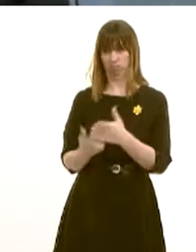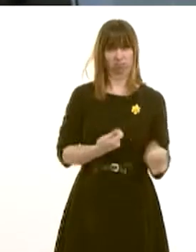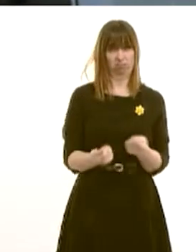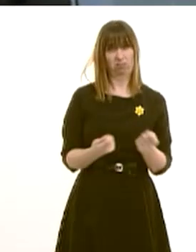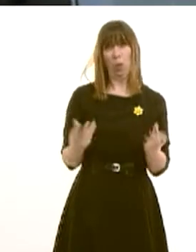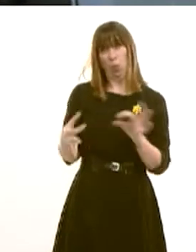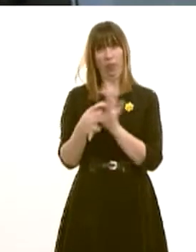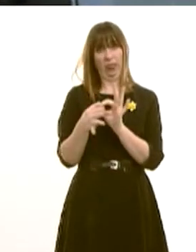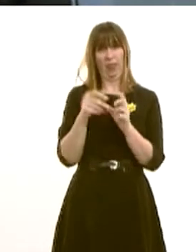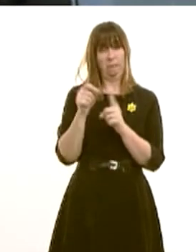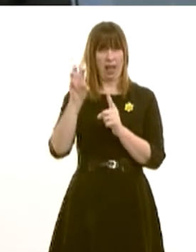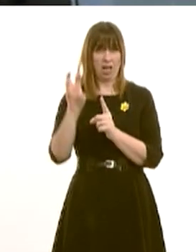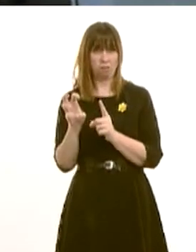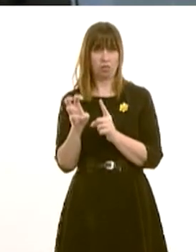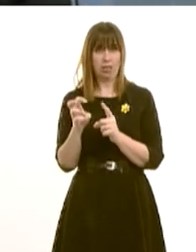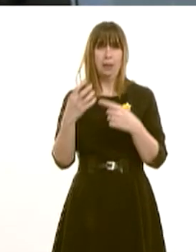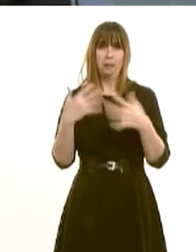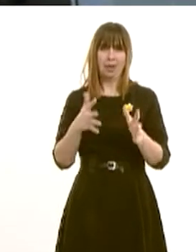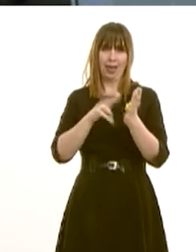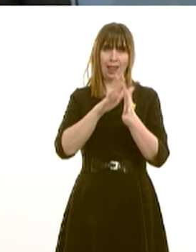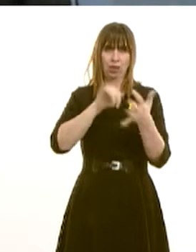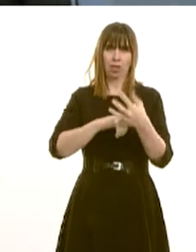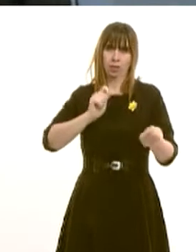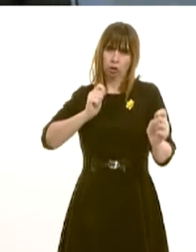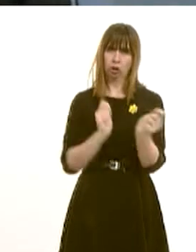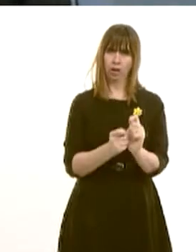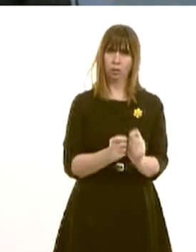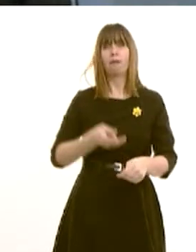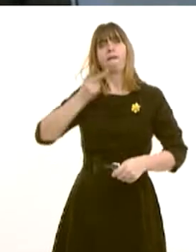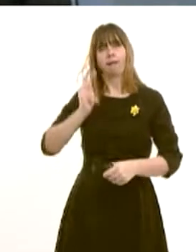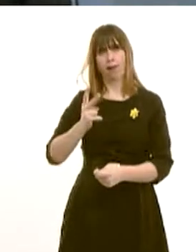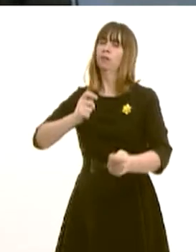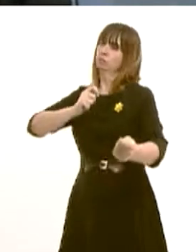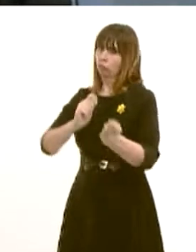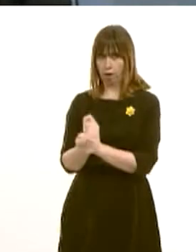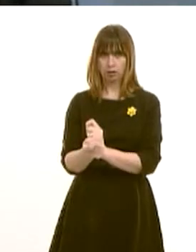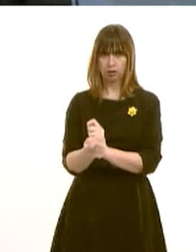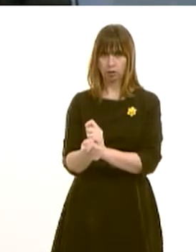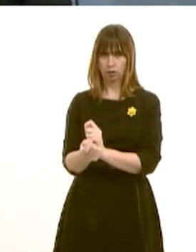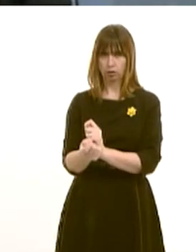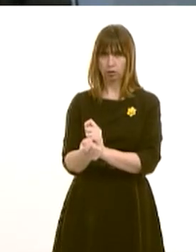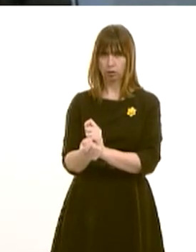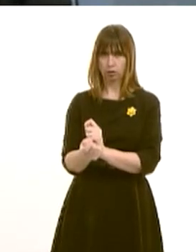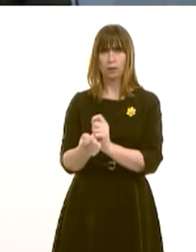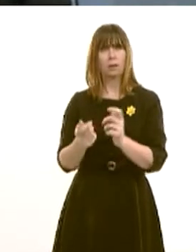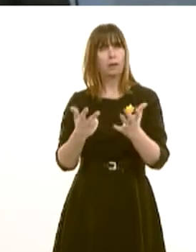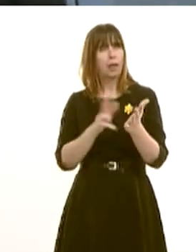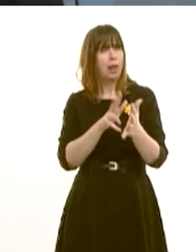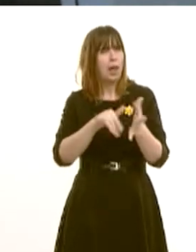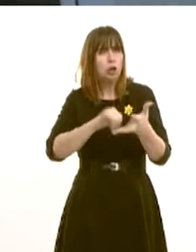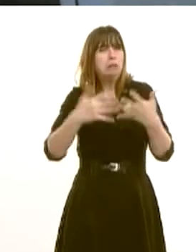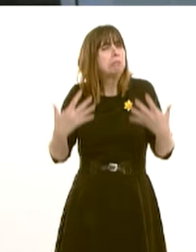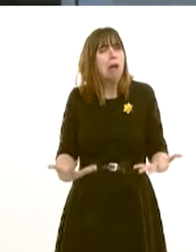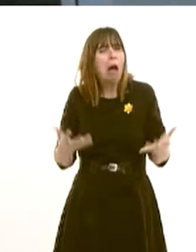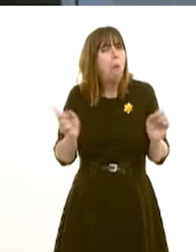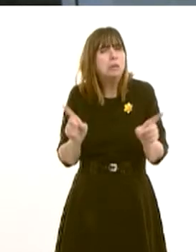Cymru, we've had two reorganisations. Can you confirm on your assessment of where the NHS is at the